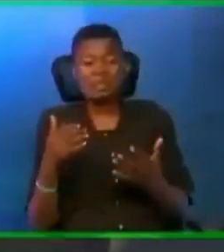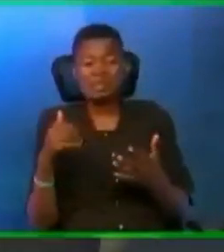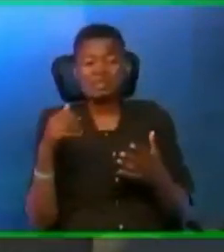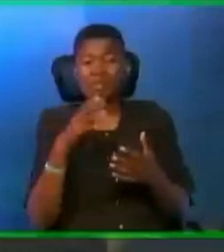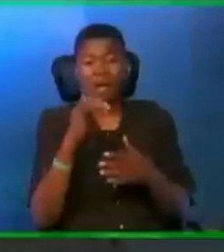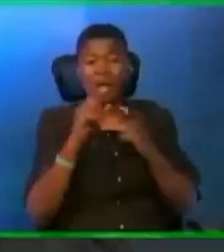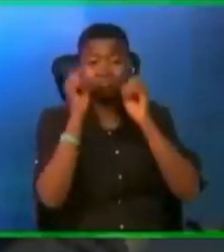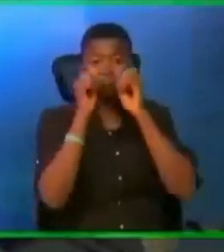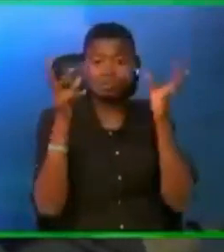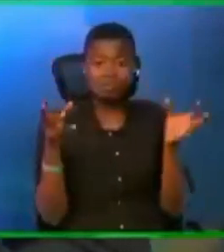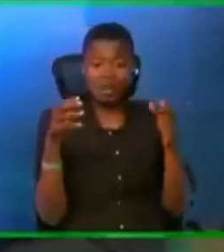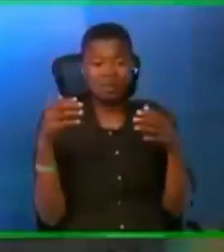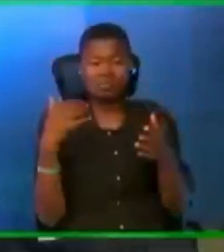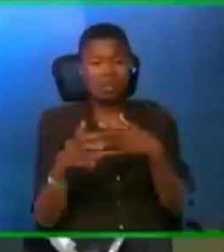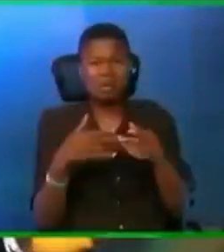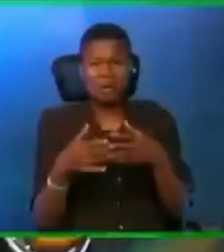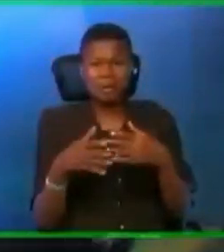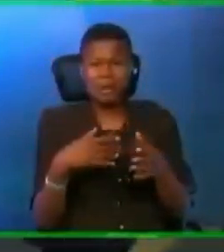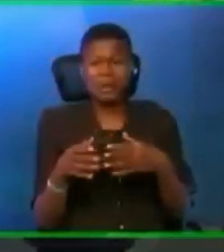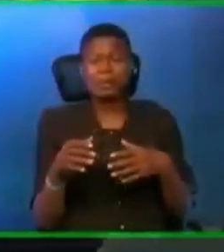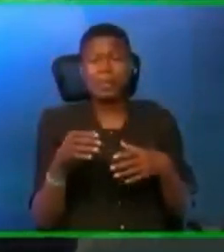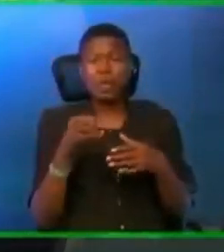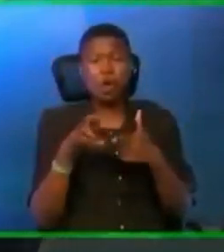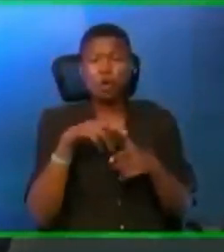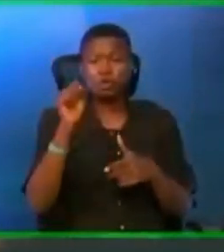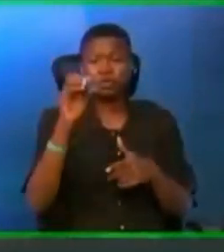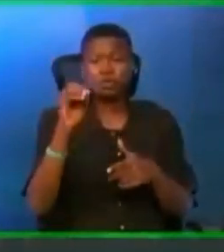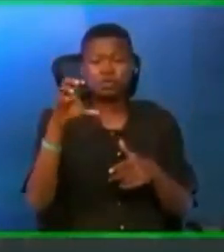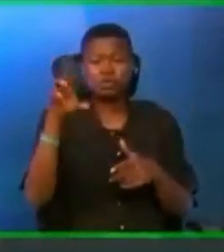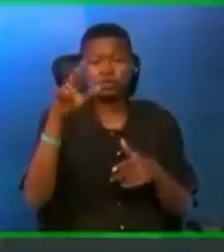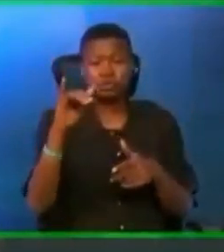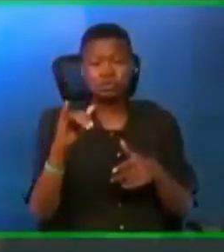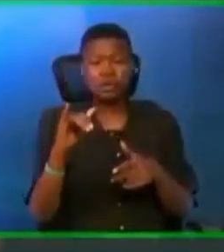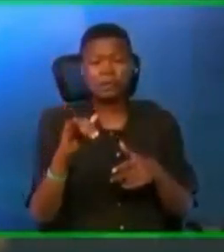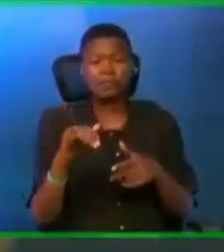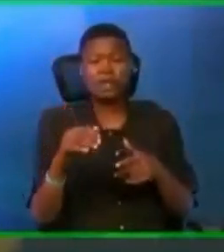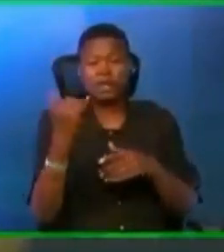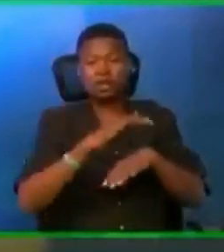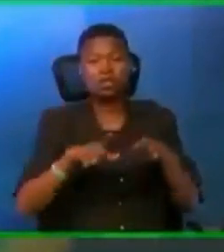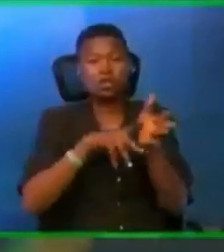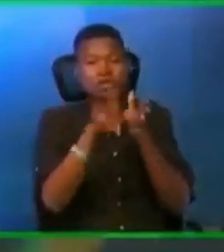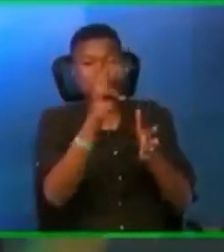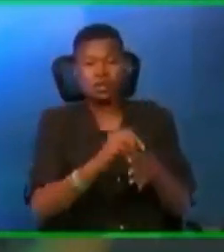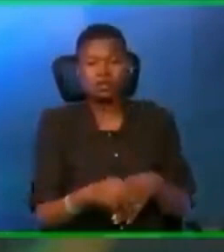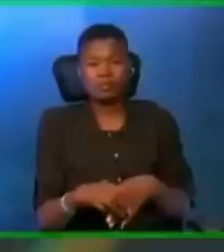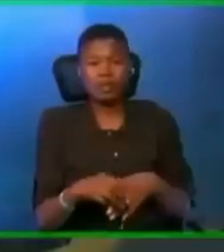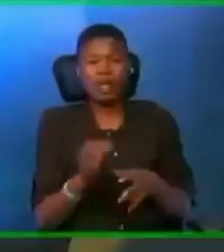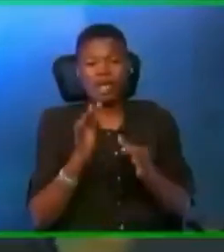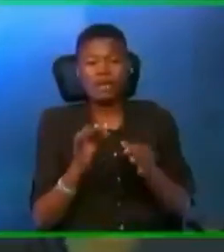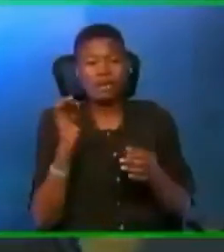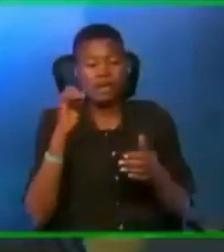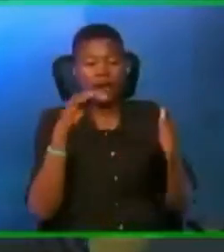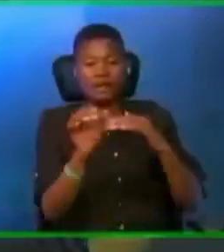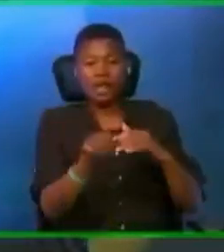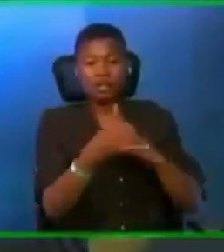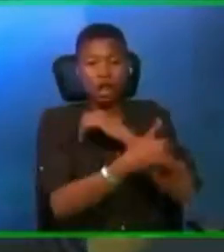witchcraft, maybe. Those ones are spared, they don't kill this one. They admit, they employ them to the Ministry of Wisdom.